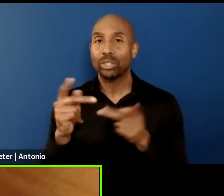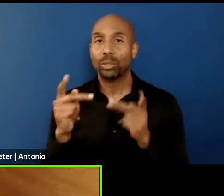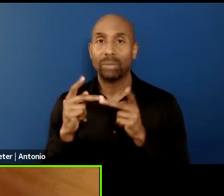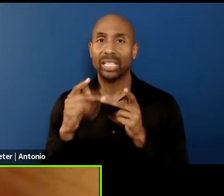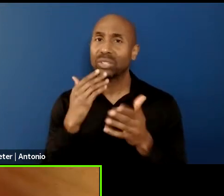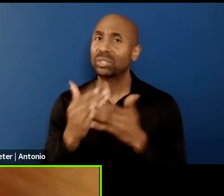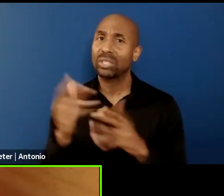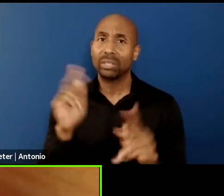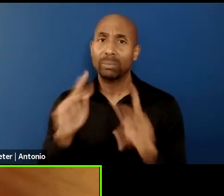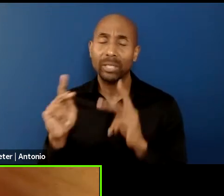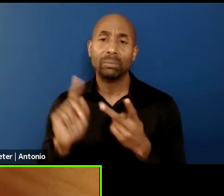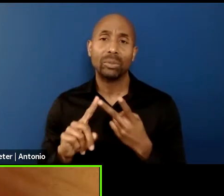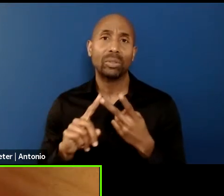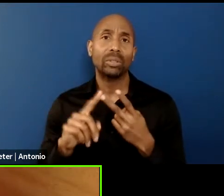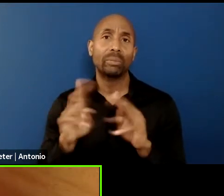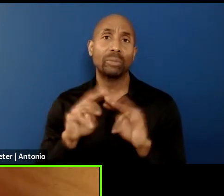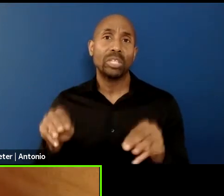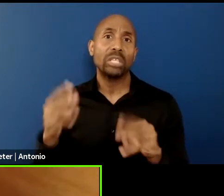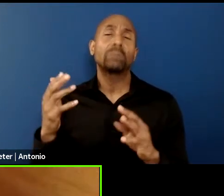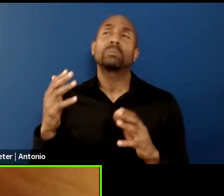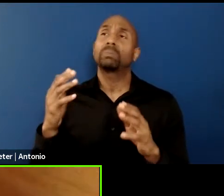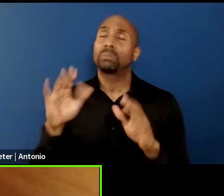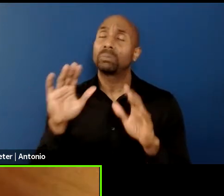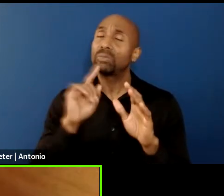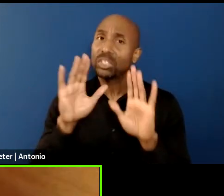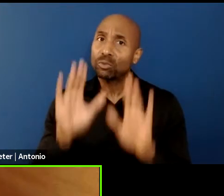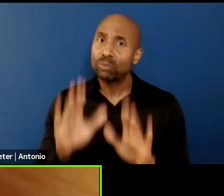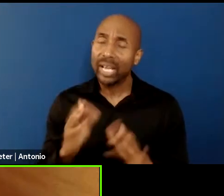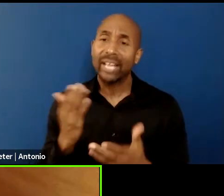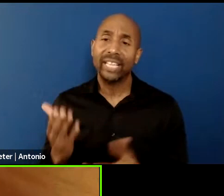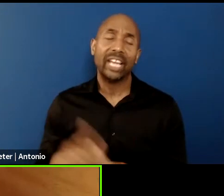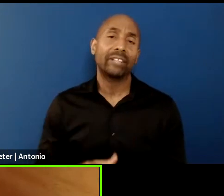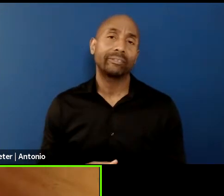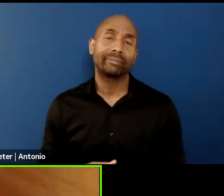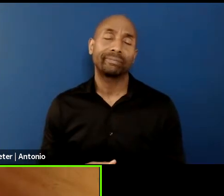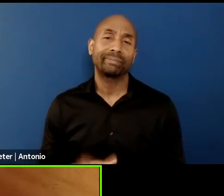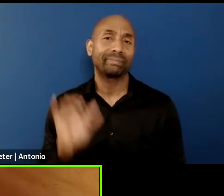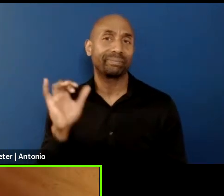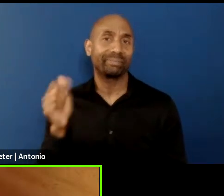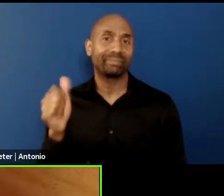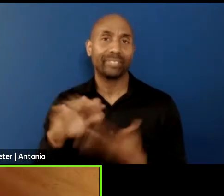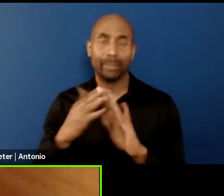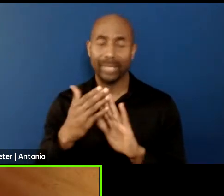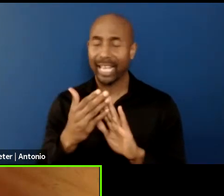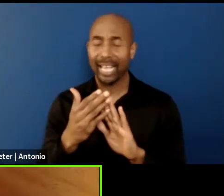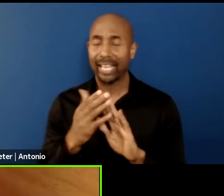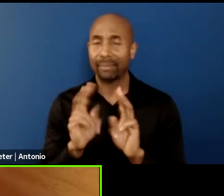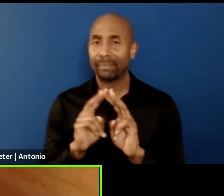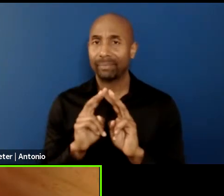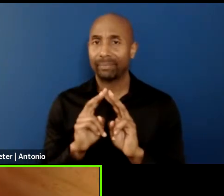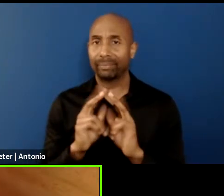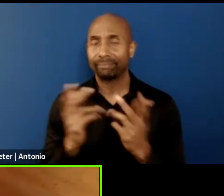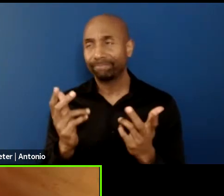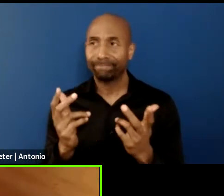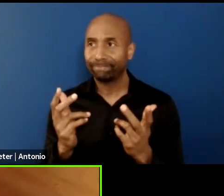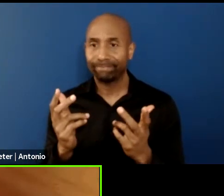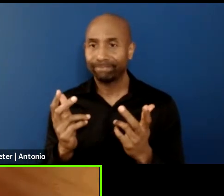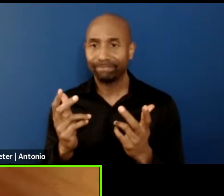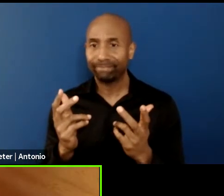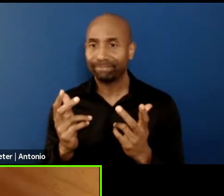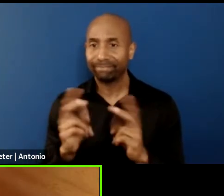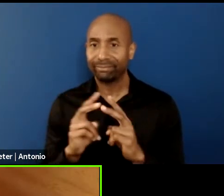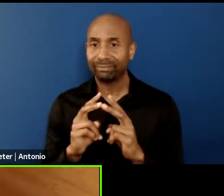very good museums. And, and it just became a very, first of all, professional